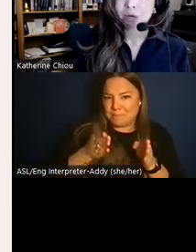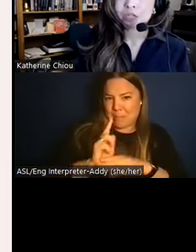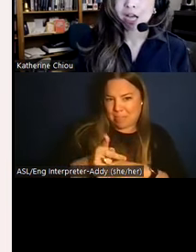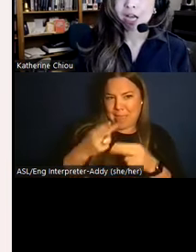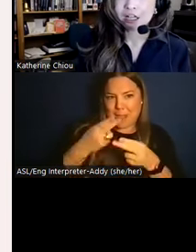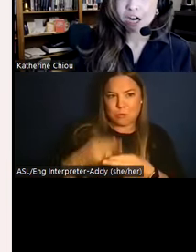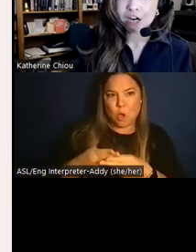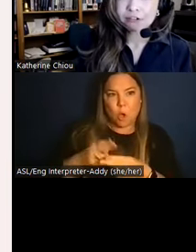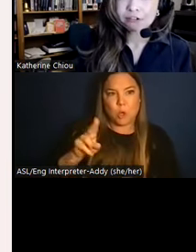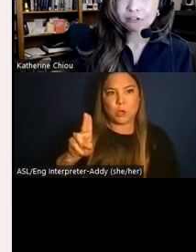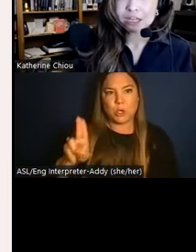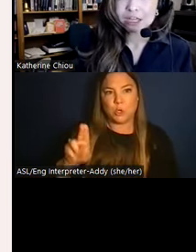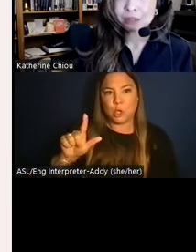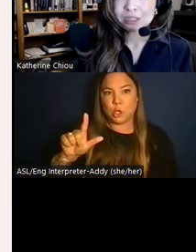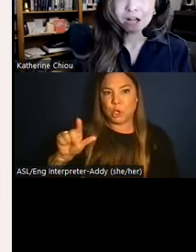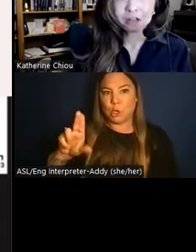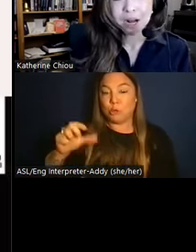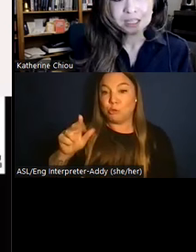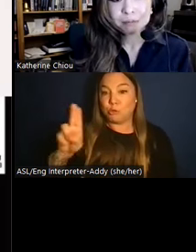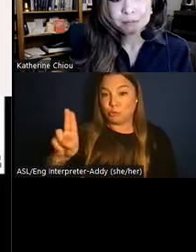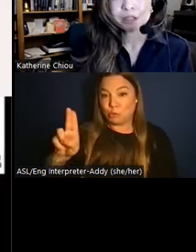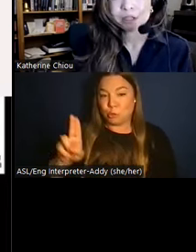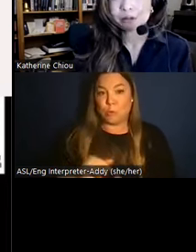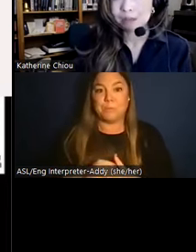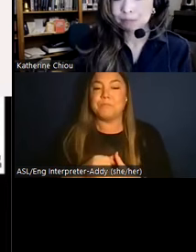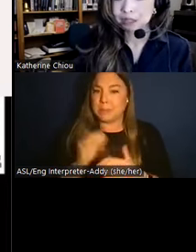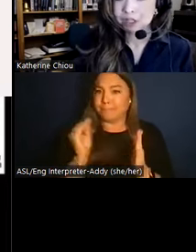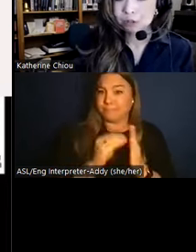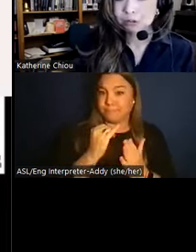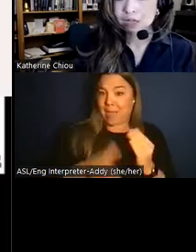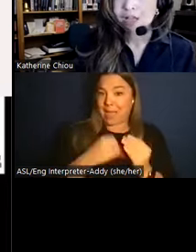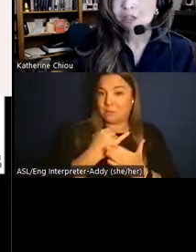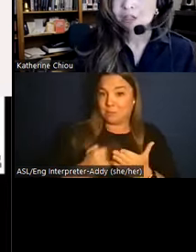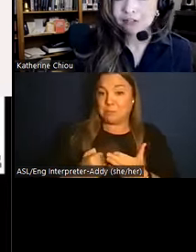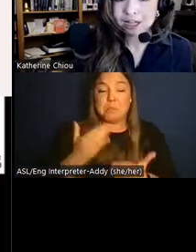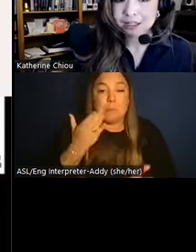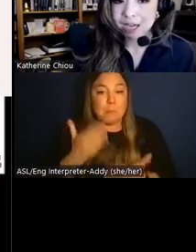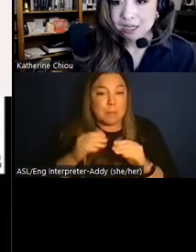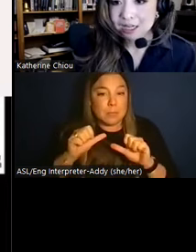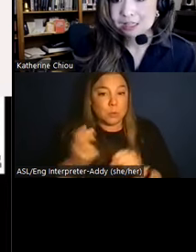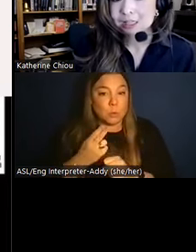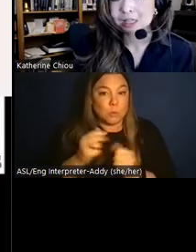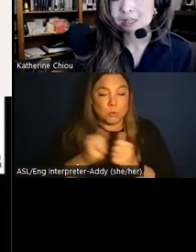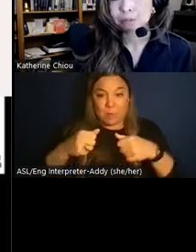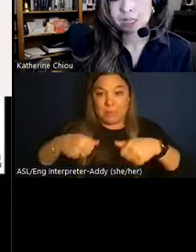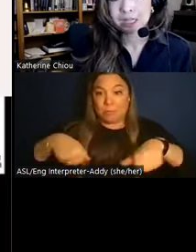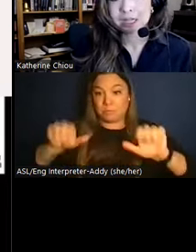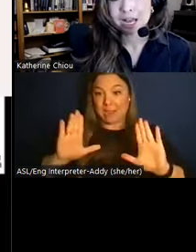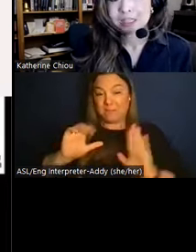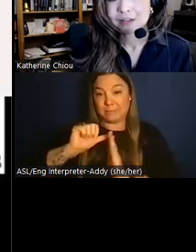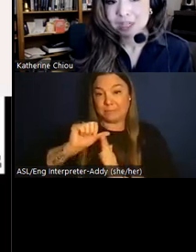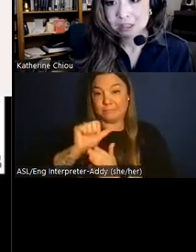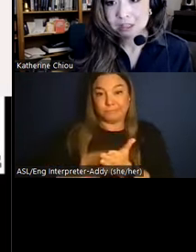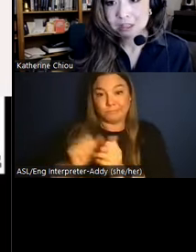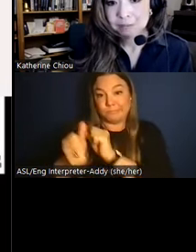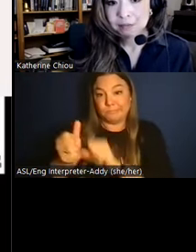in Moche iconography, which scholars believe could possibly have been used in blood rituals to prevent clotting and to assist with bloodletting